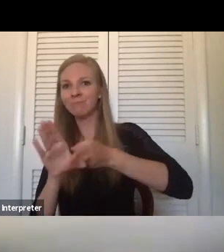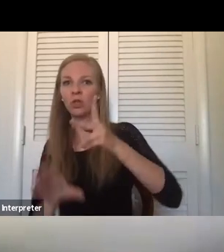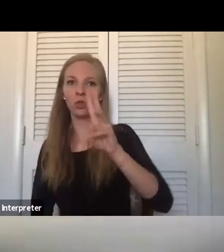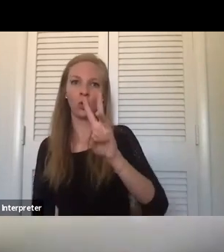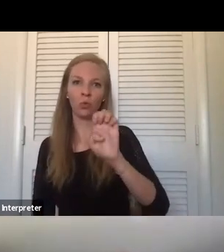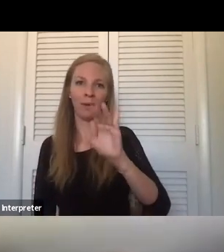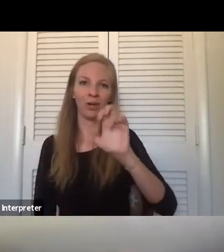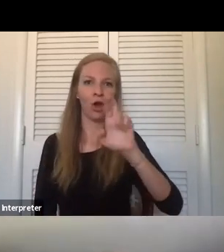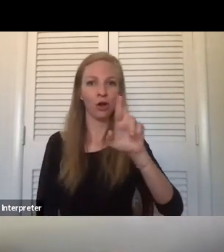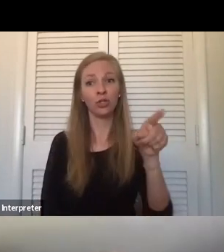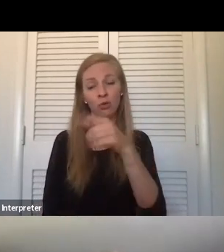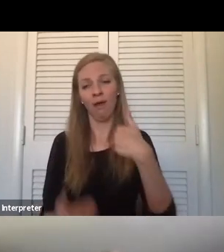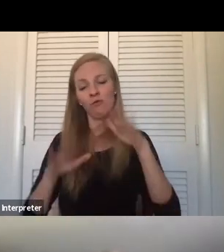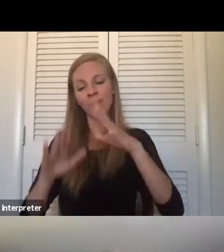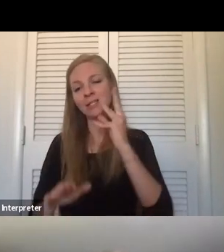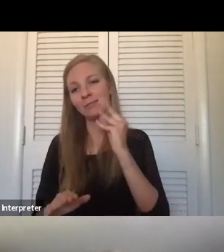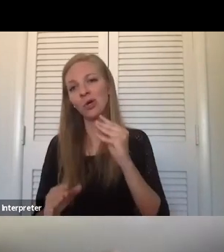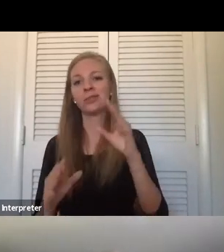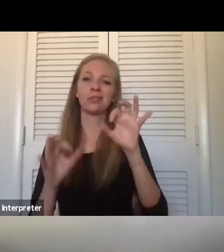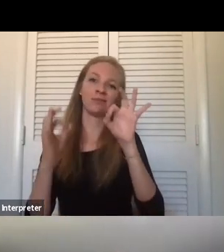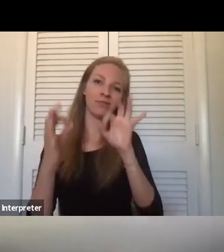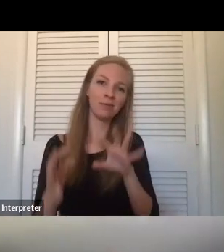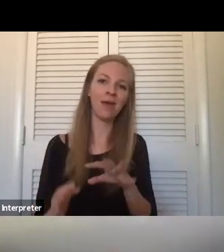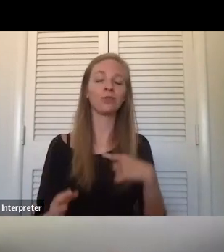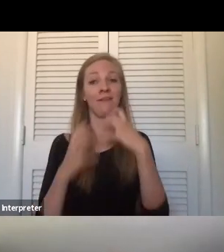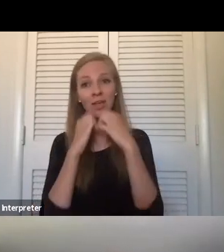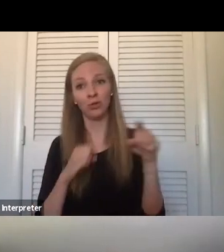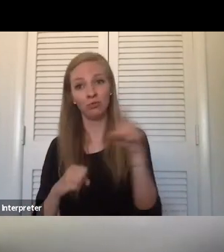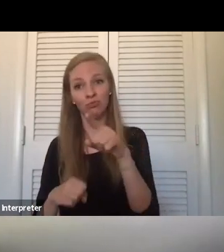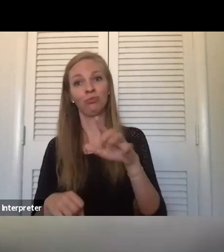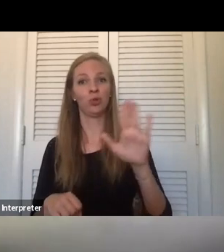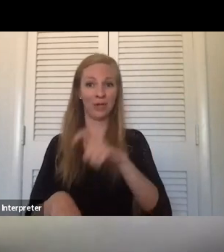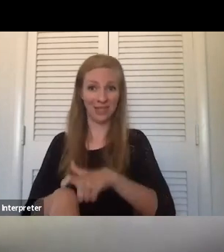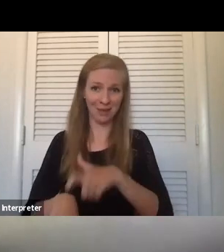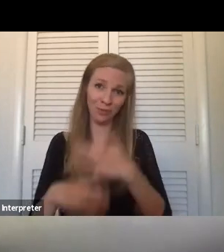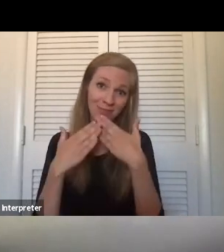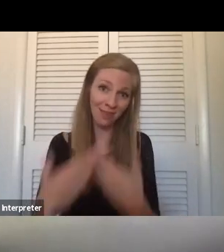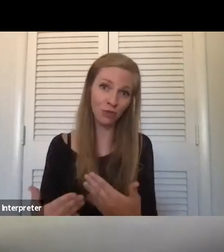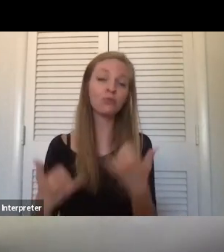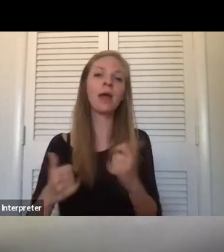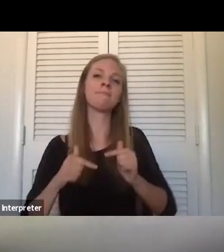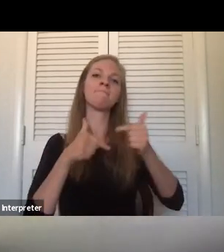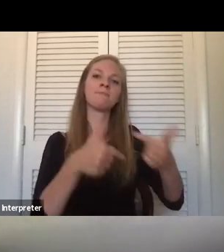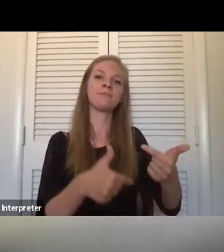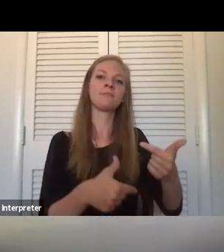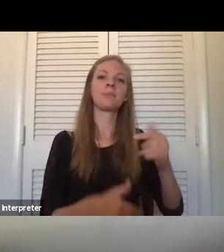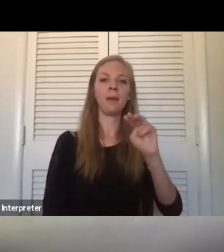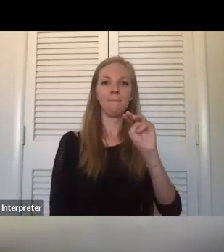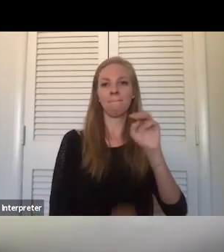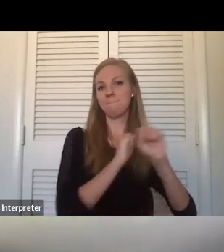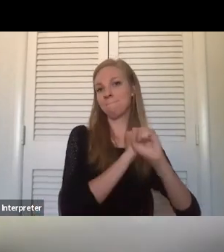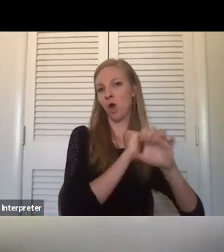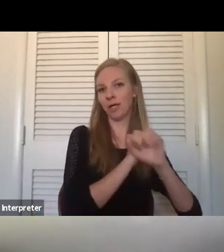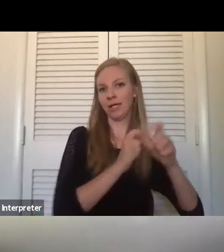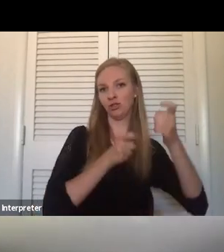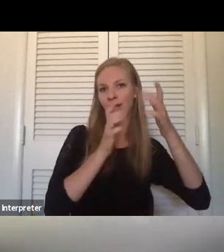experiences to share, great input, and I value you and your time. And I'm going to hand it over to our marketing director,